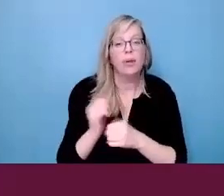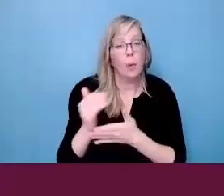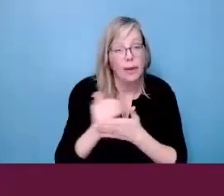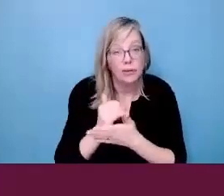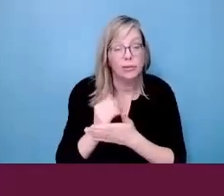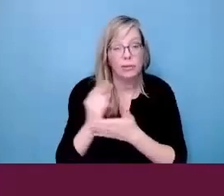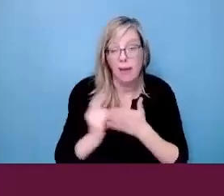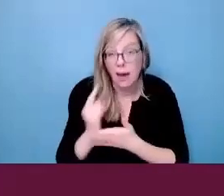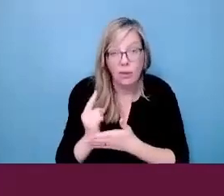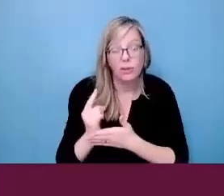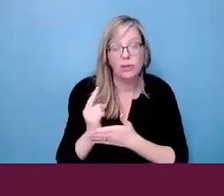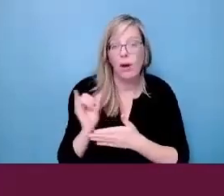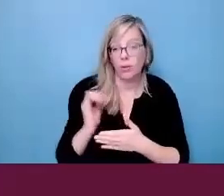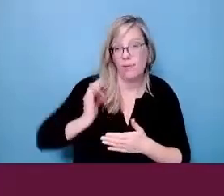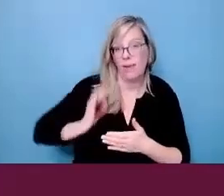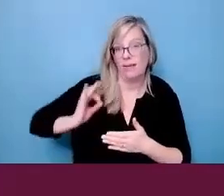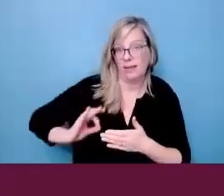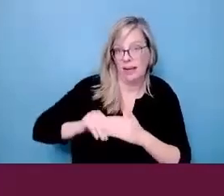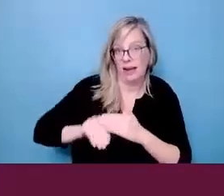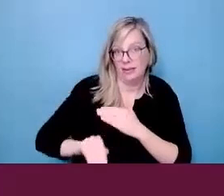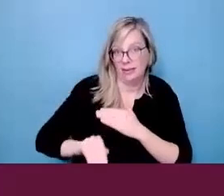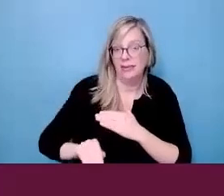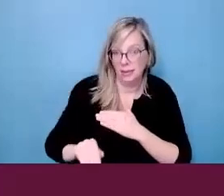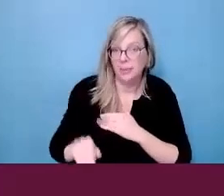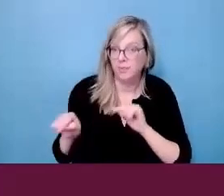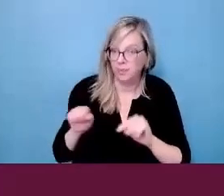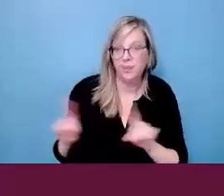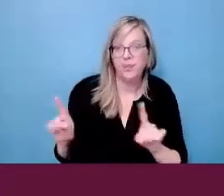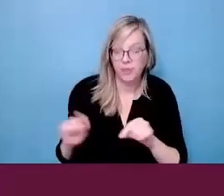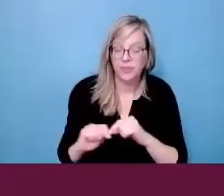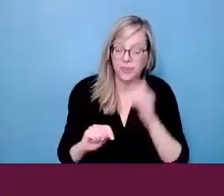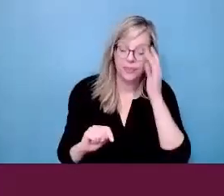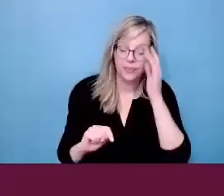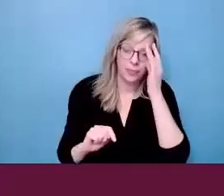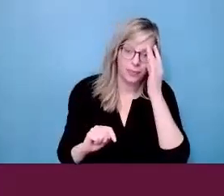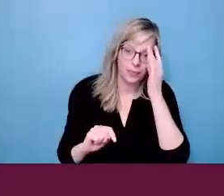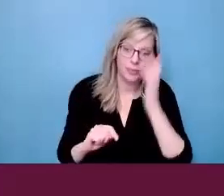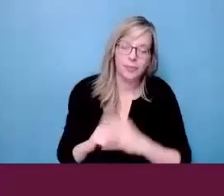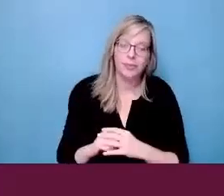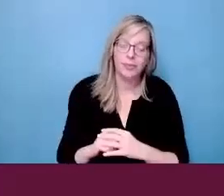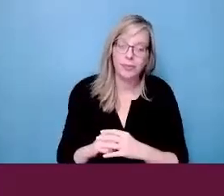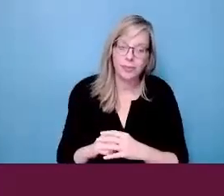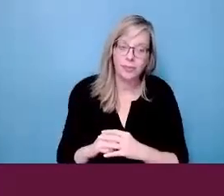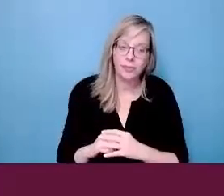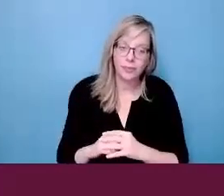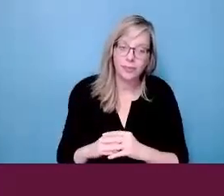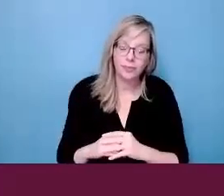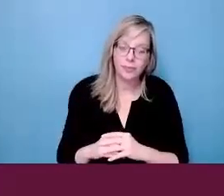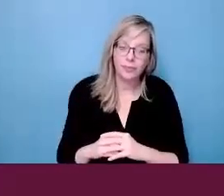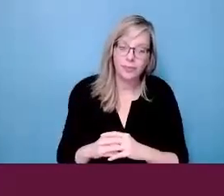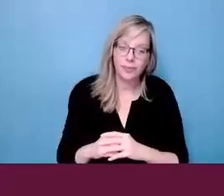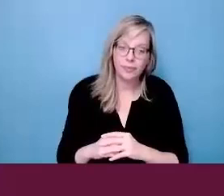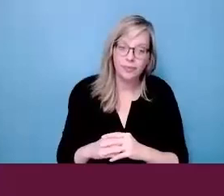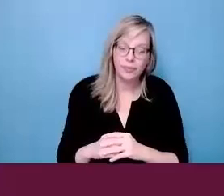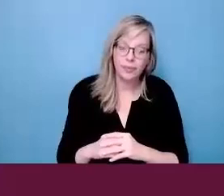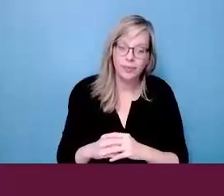wage discrepancies, hours of work allotted, and access to benefits. And these include,